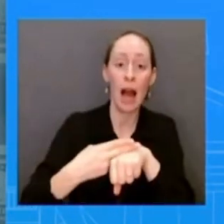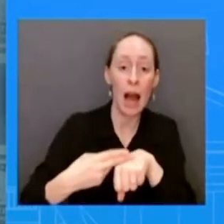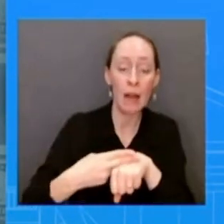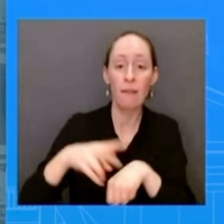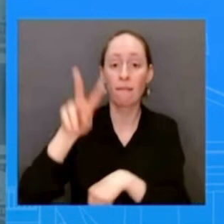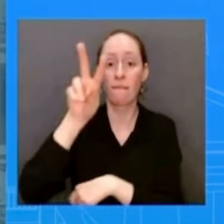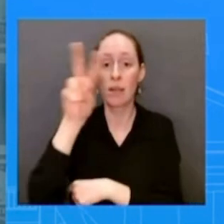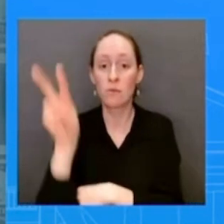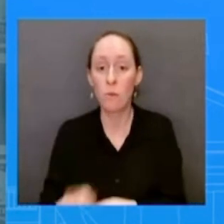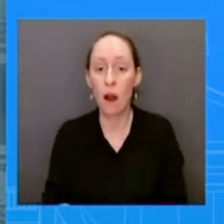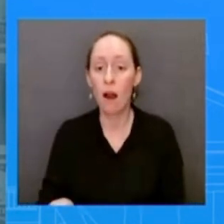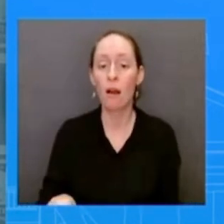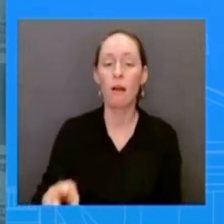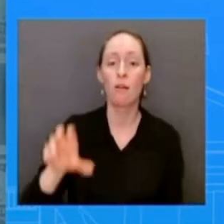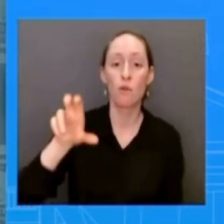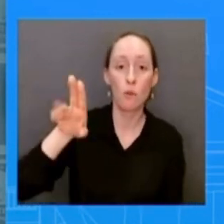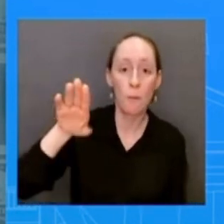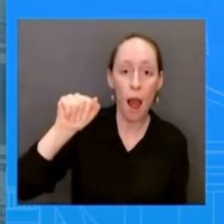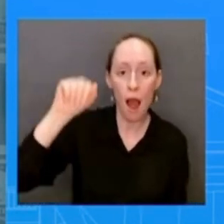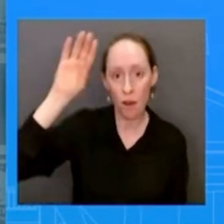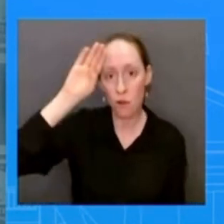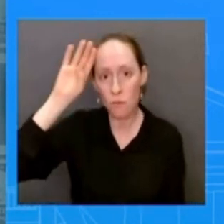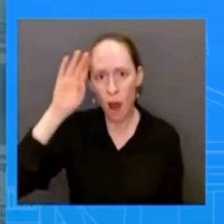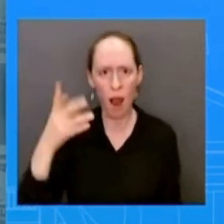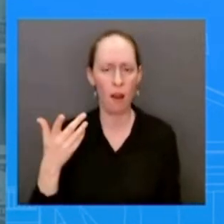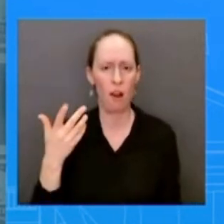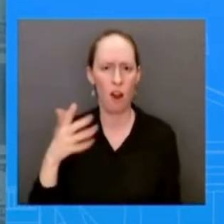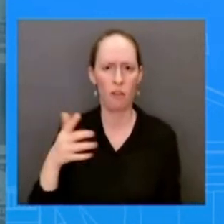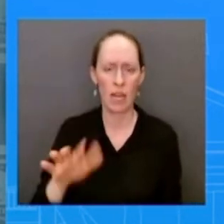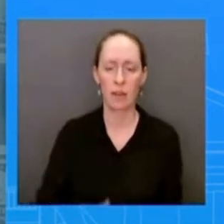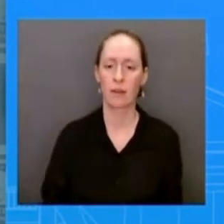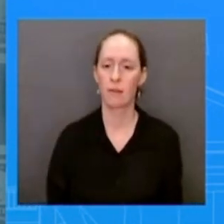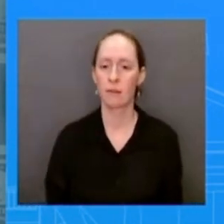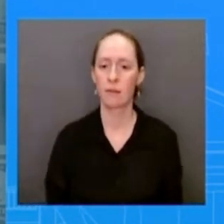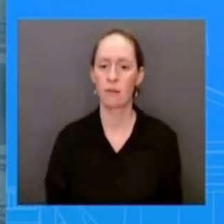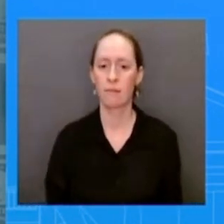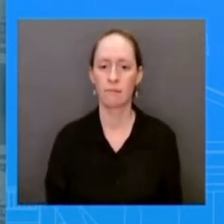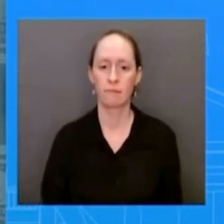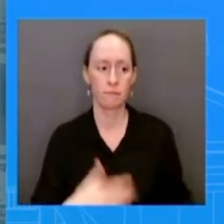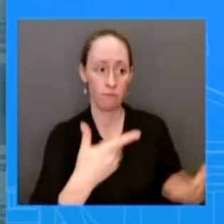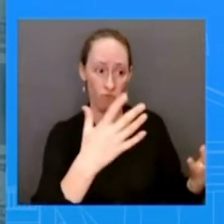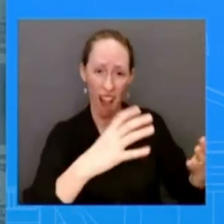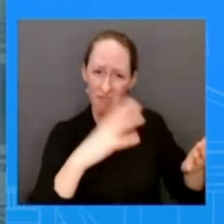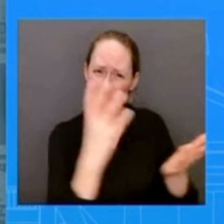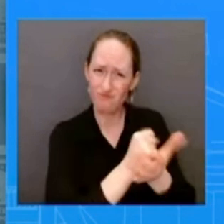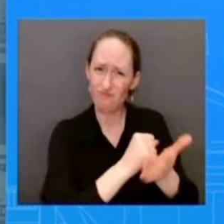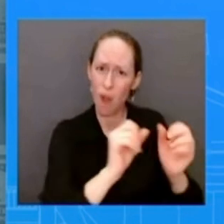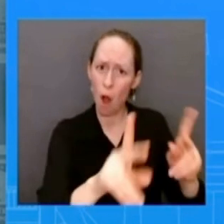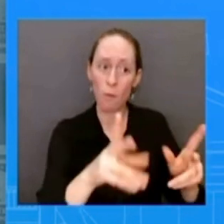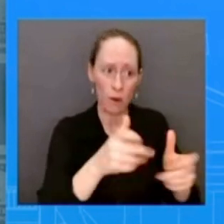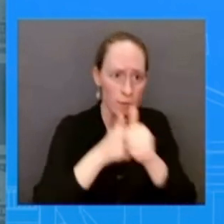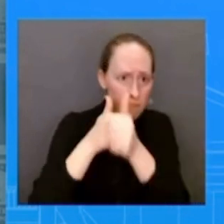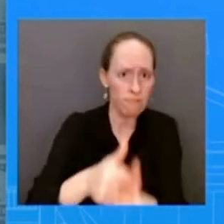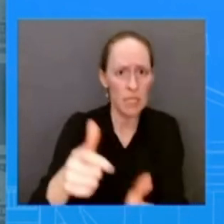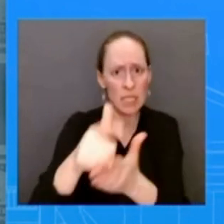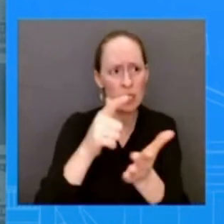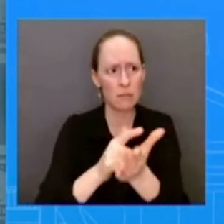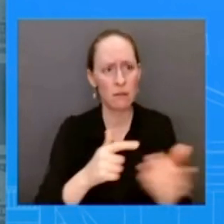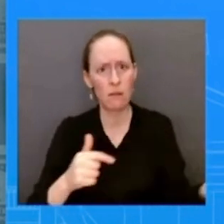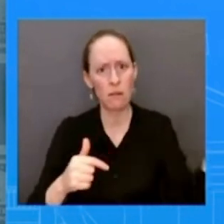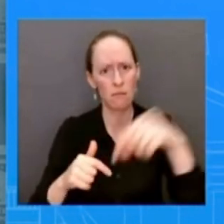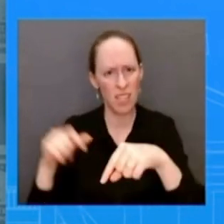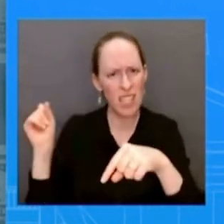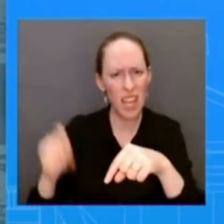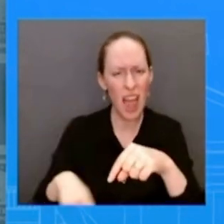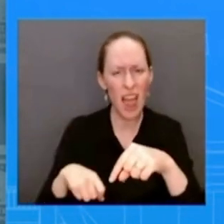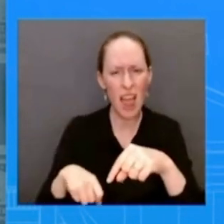opportunity uh to do that right so then no but i but i'm but that was a deterrence from coming to the border and a